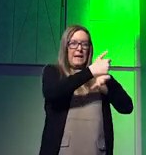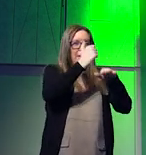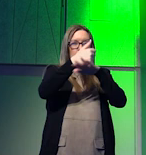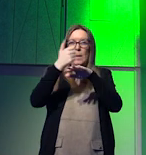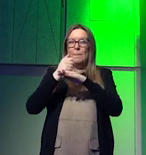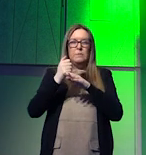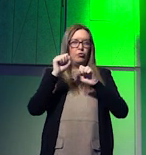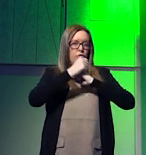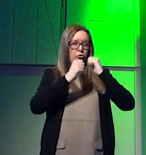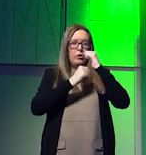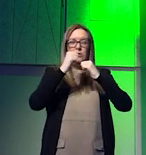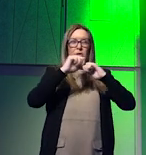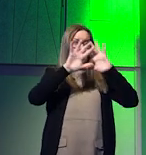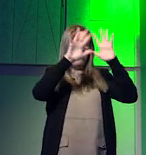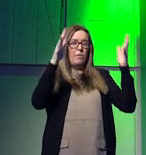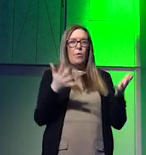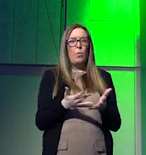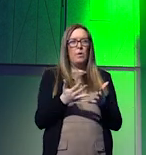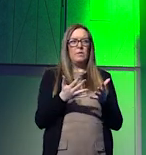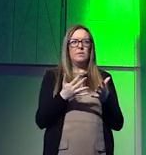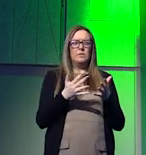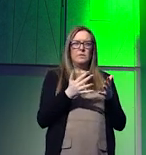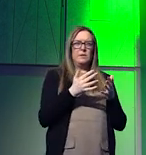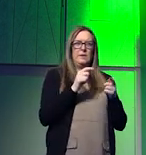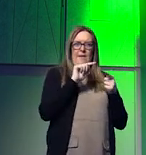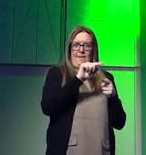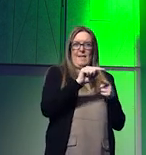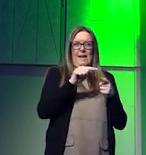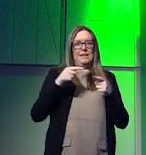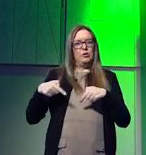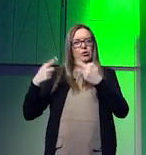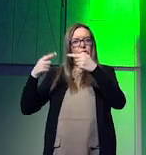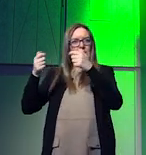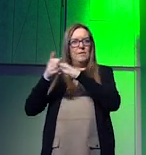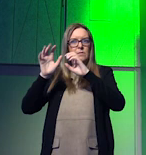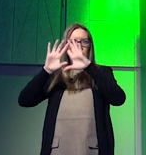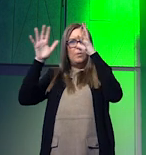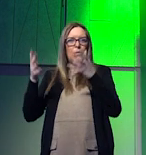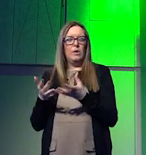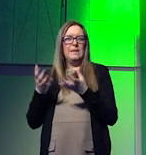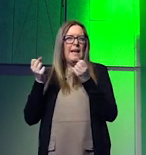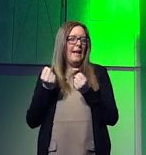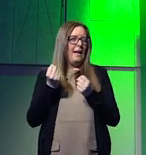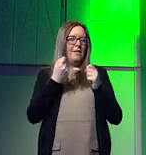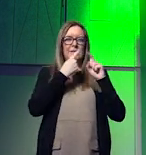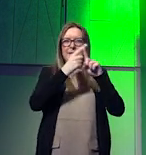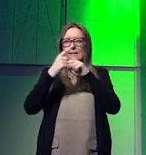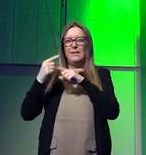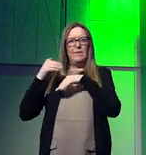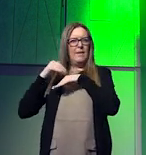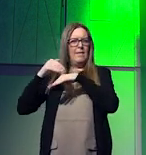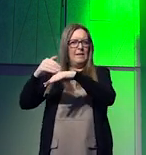different places around the world which contribute essentially to the ecological fragmentation of our world which has a number of different repercussions